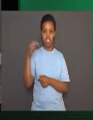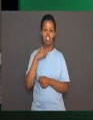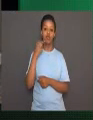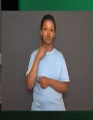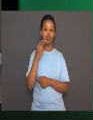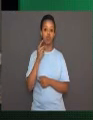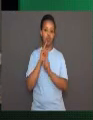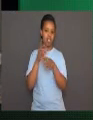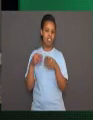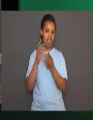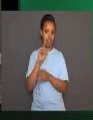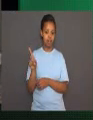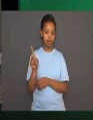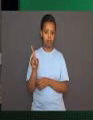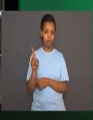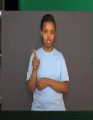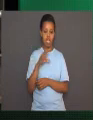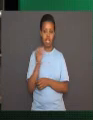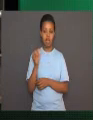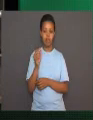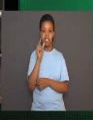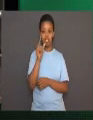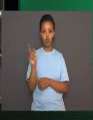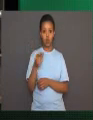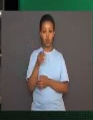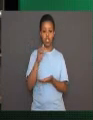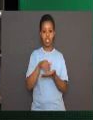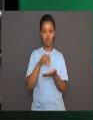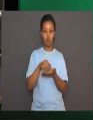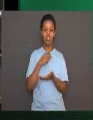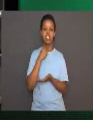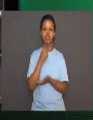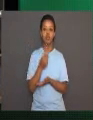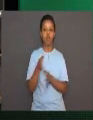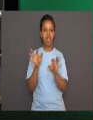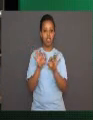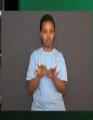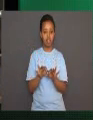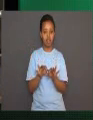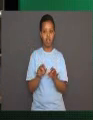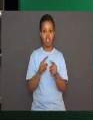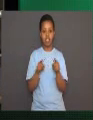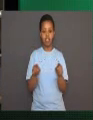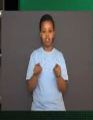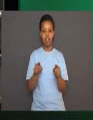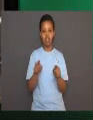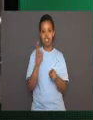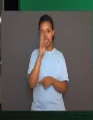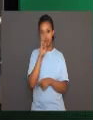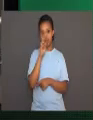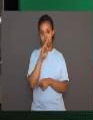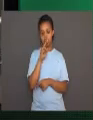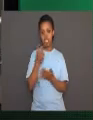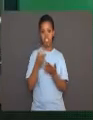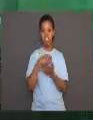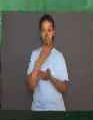It takes a few repetitions of the sounds, but soon the mouse does not respond to